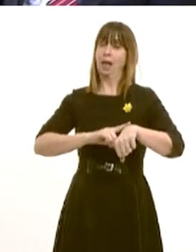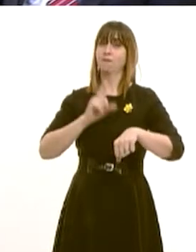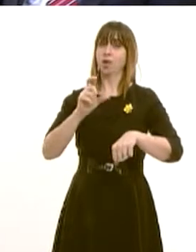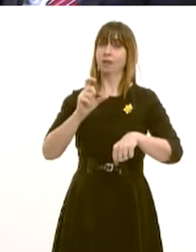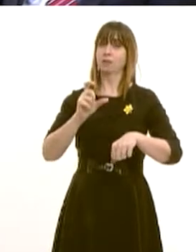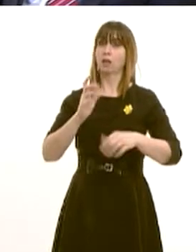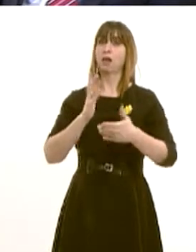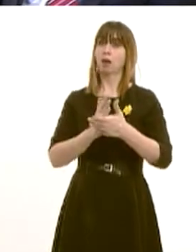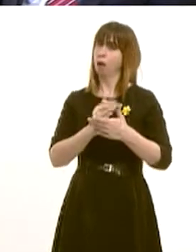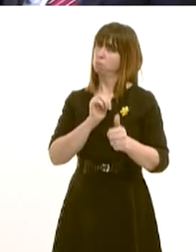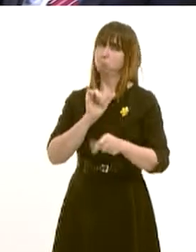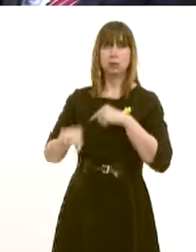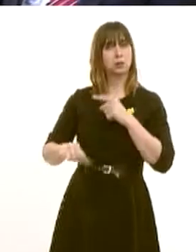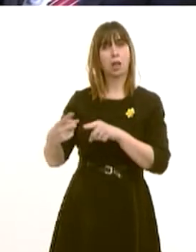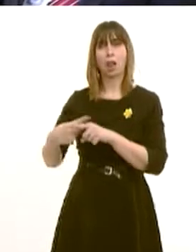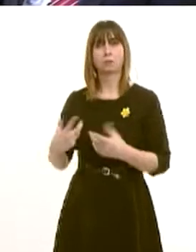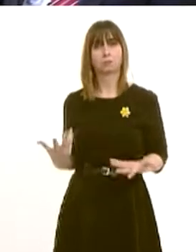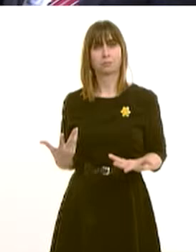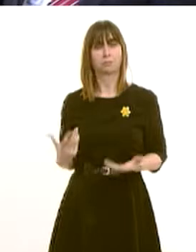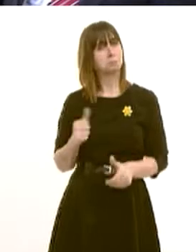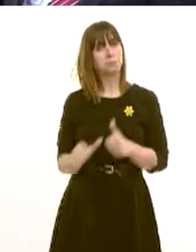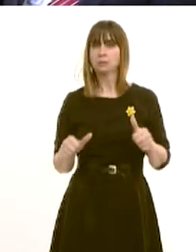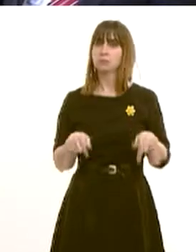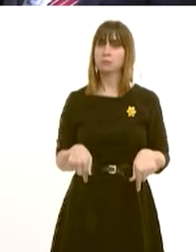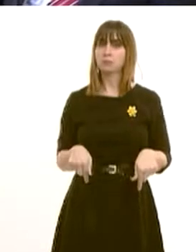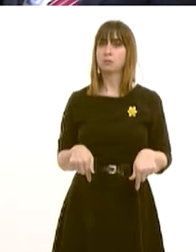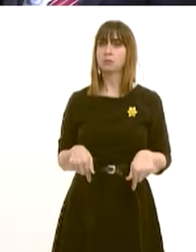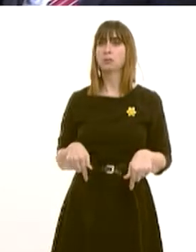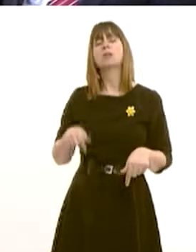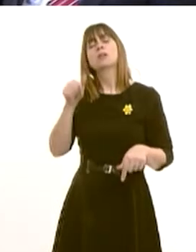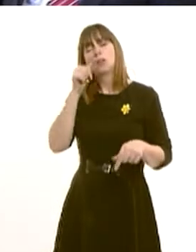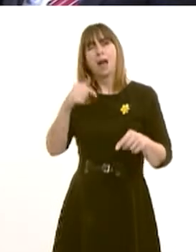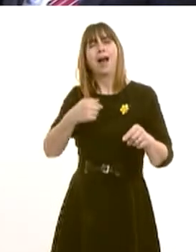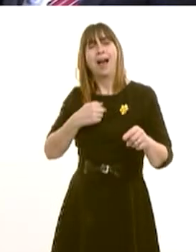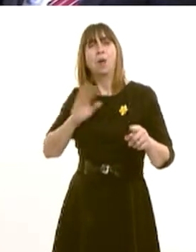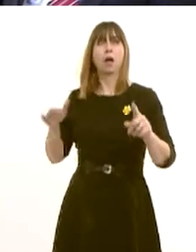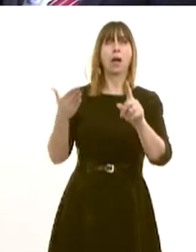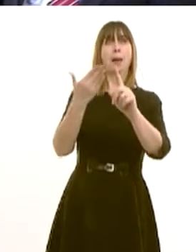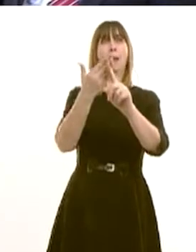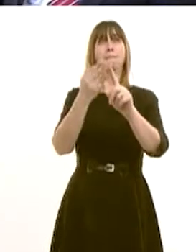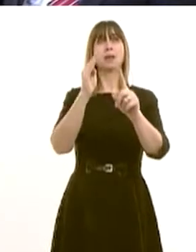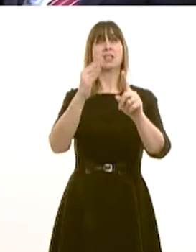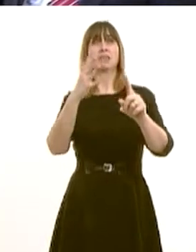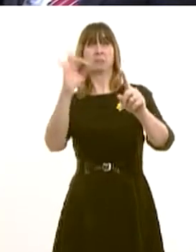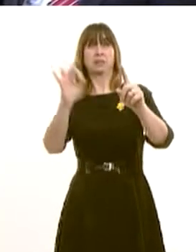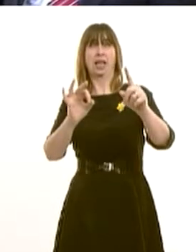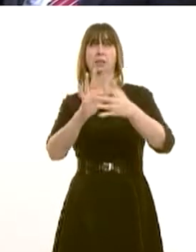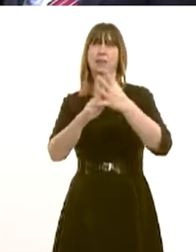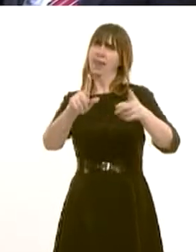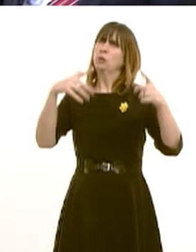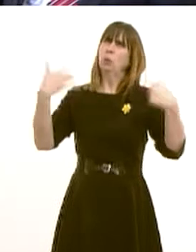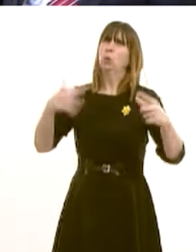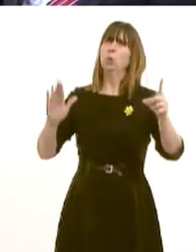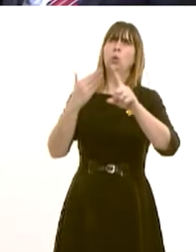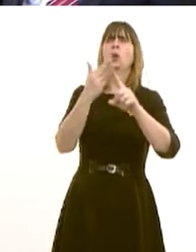have consistently been better than England. Yes, that's true to say we haven't reached targets because our targets are more ambitious. That much is true. But nevertheless, when it comes to